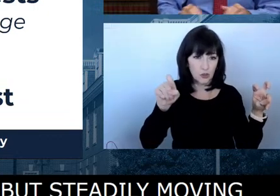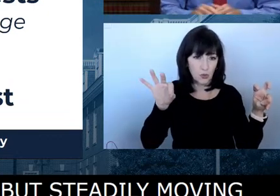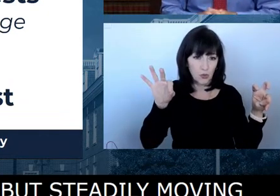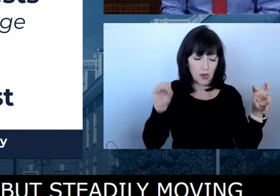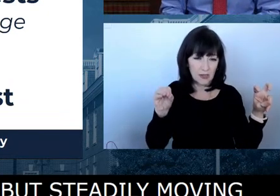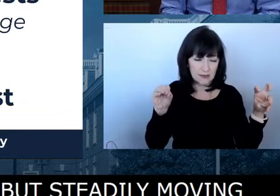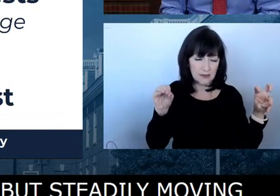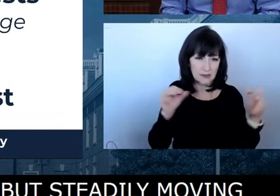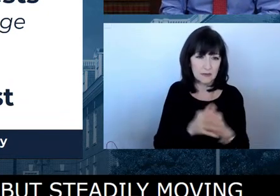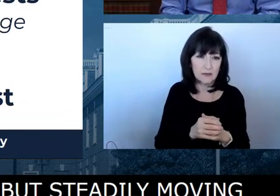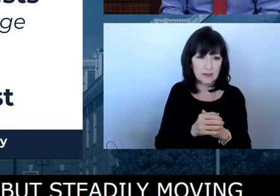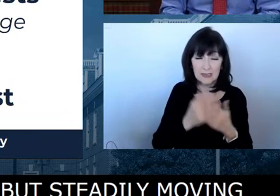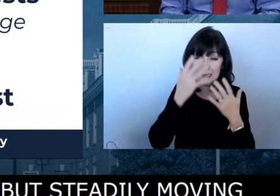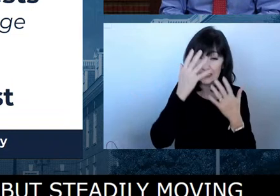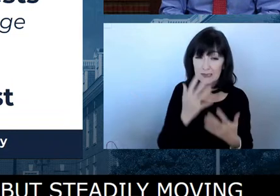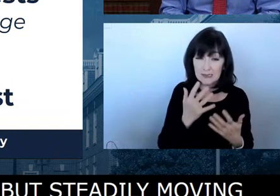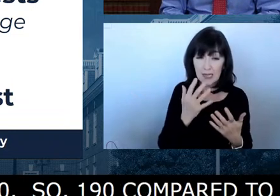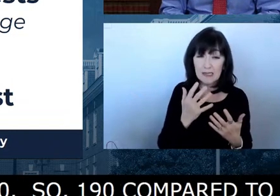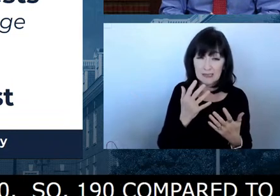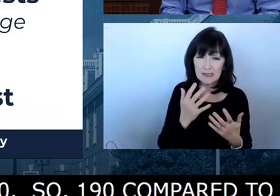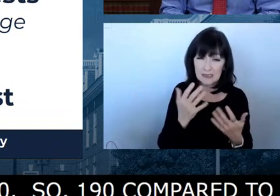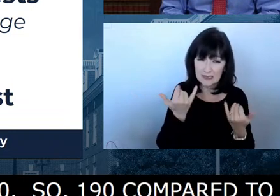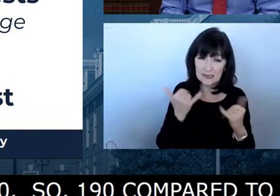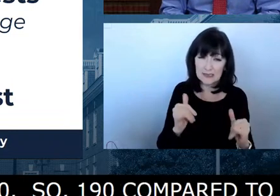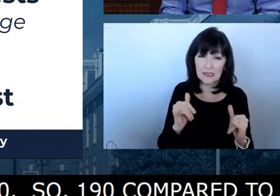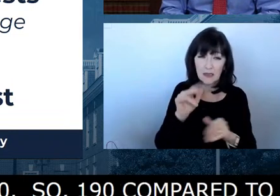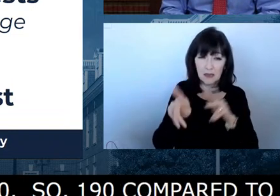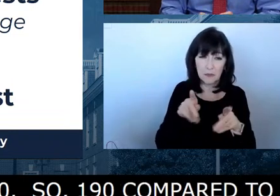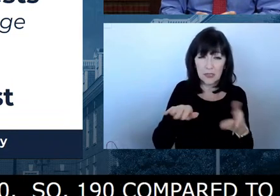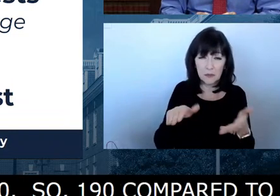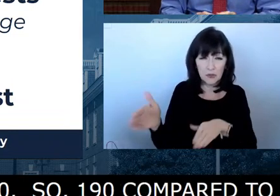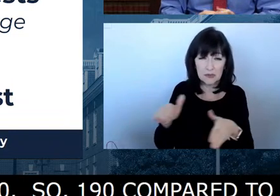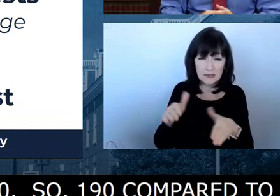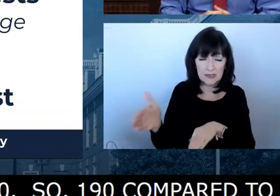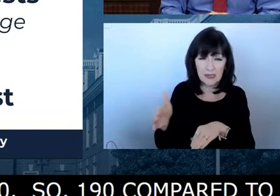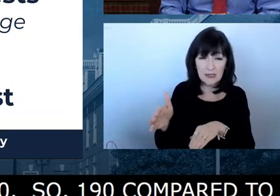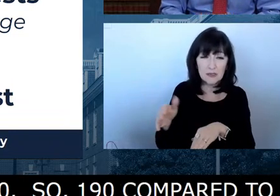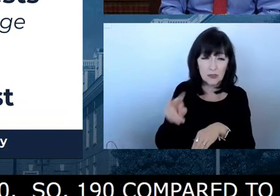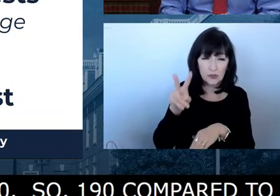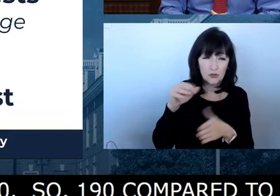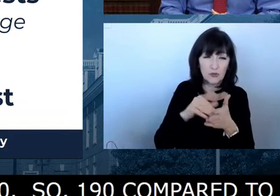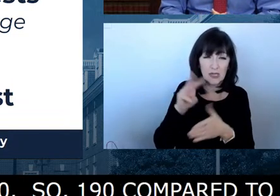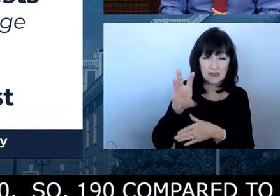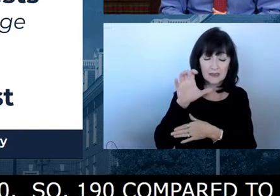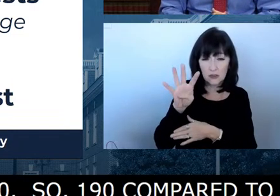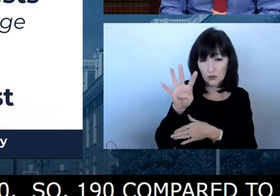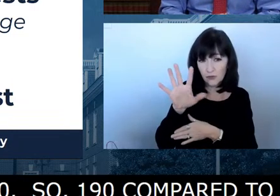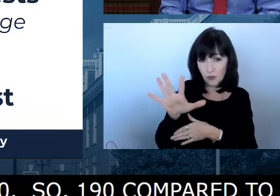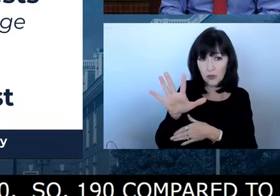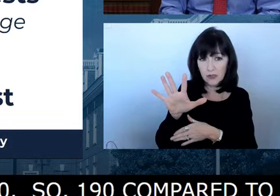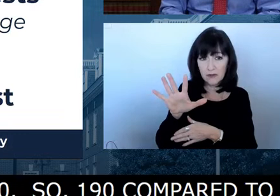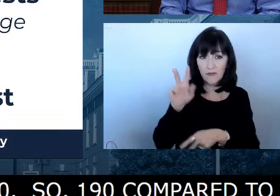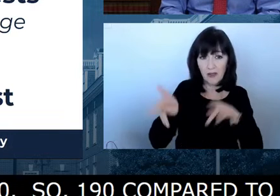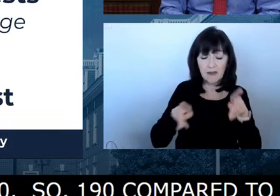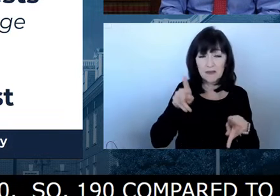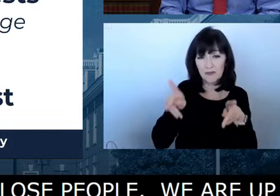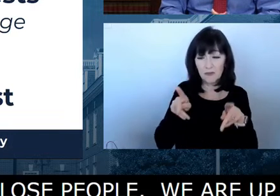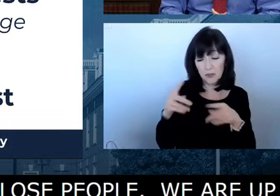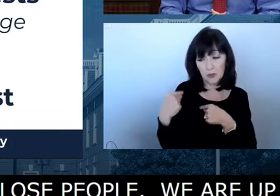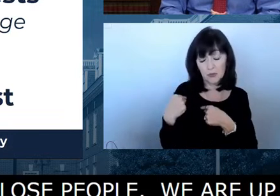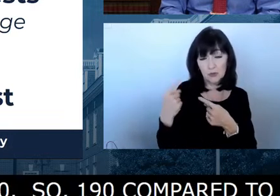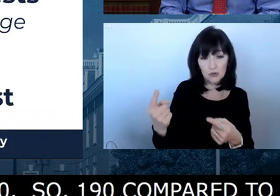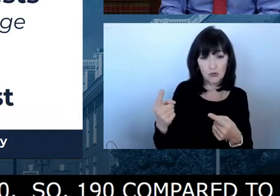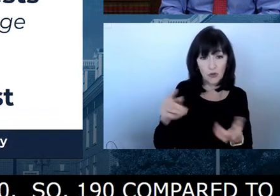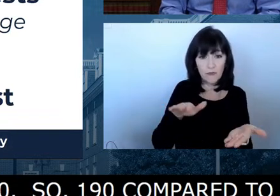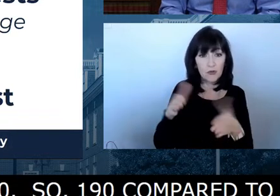people. We're up to 2,645 Delawareans who've died because